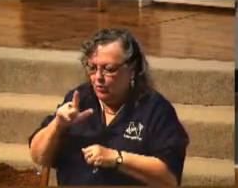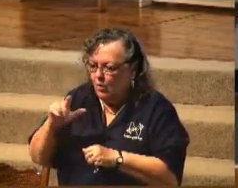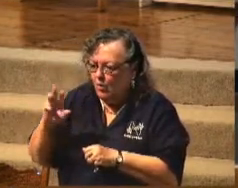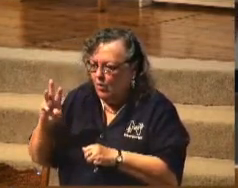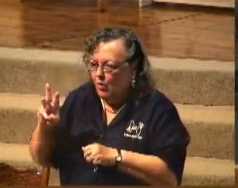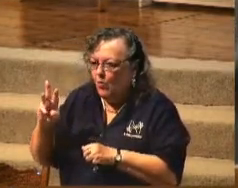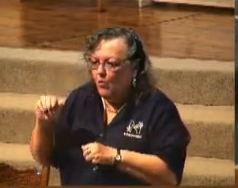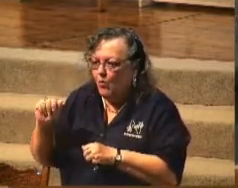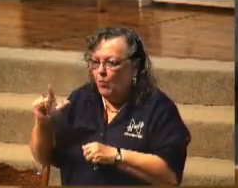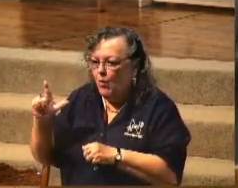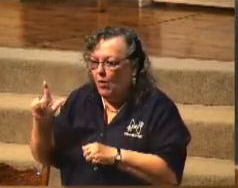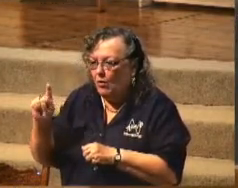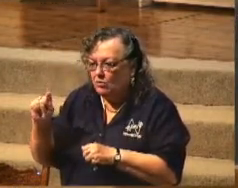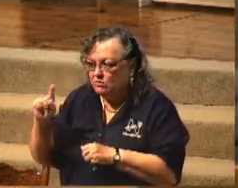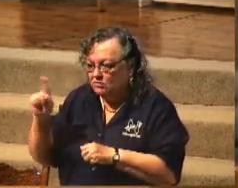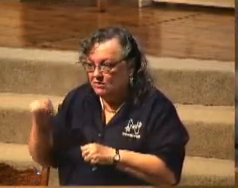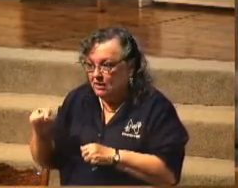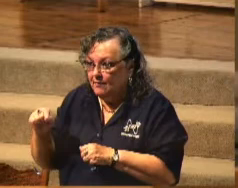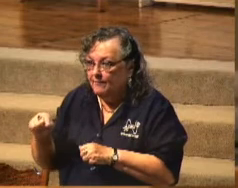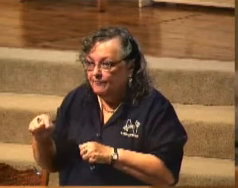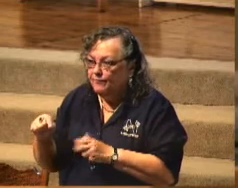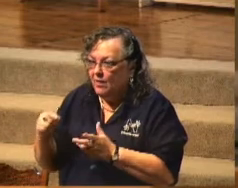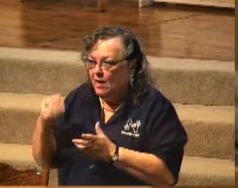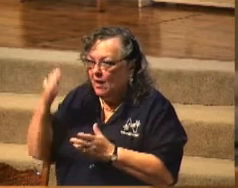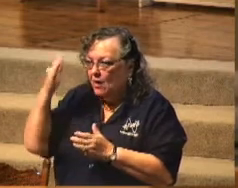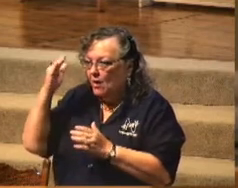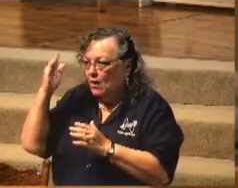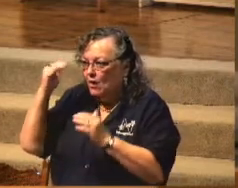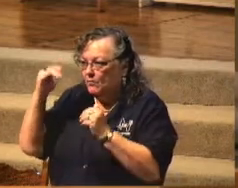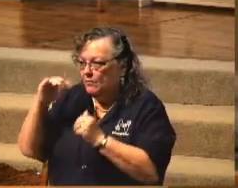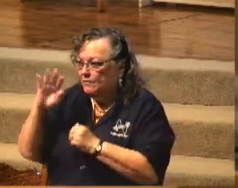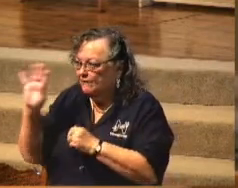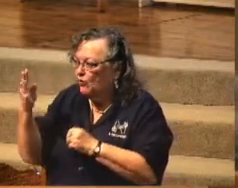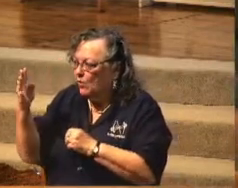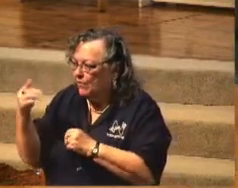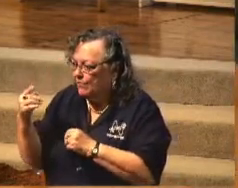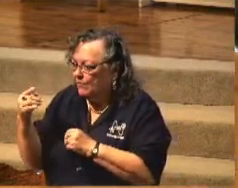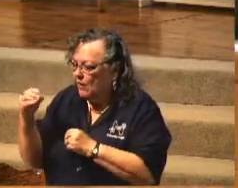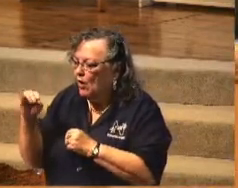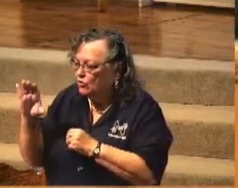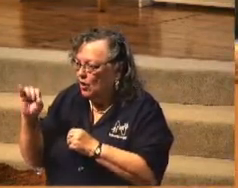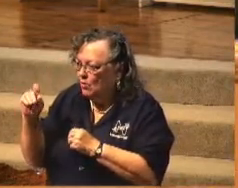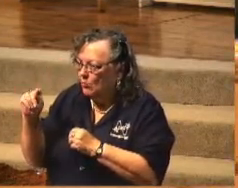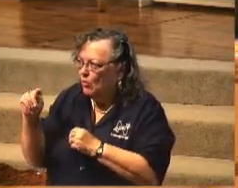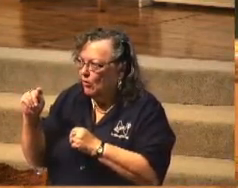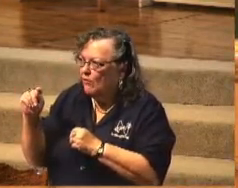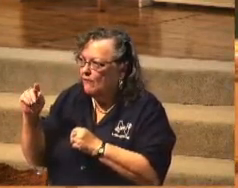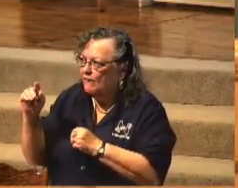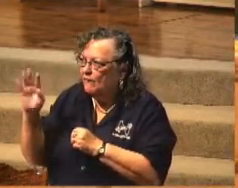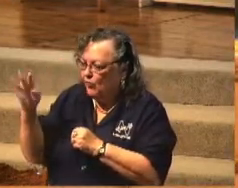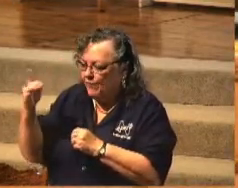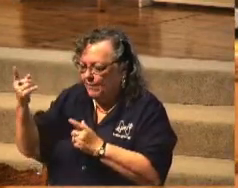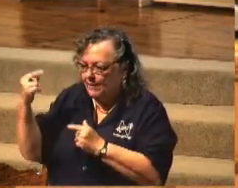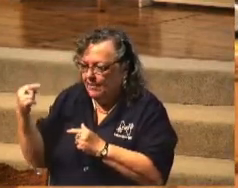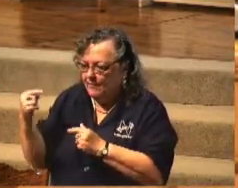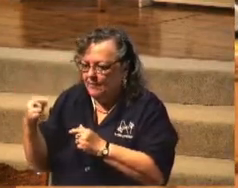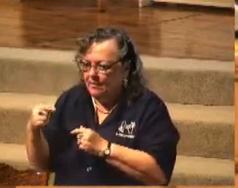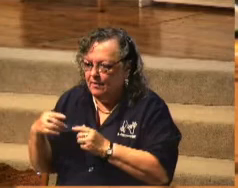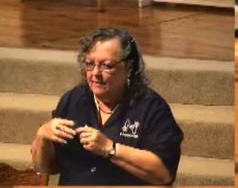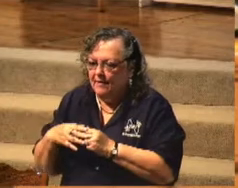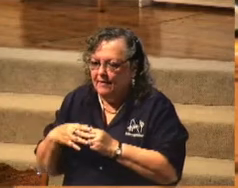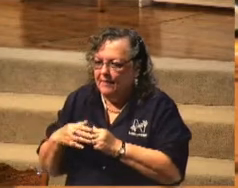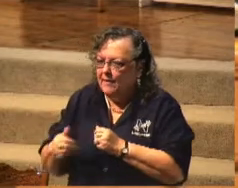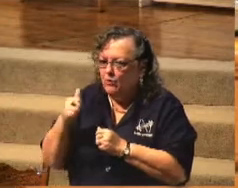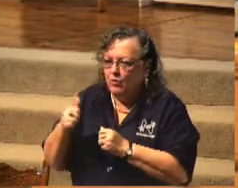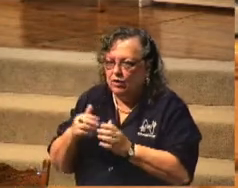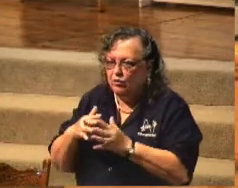4th, Michael Waltz to be here with us on Pray for America Sunday on October 4th. They won't agree to it yet.